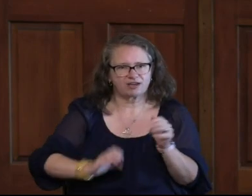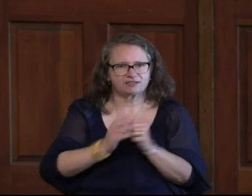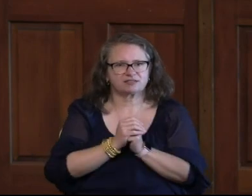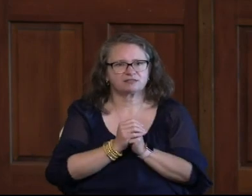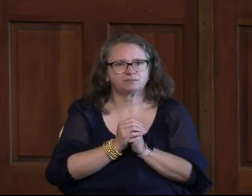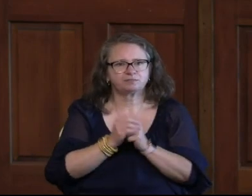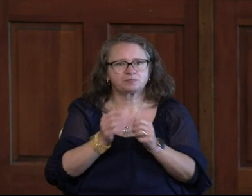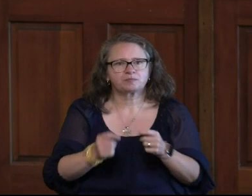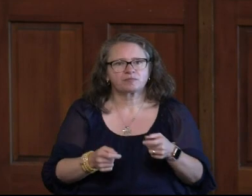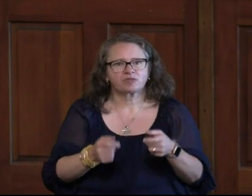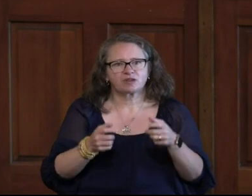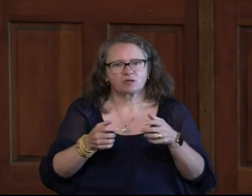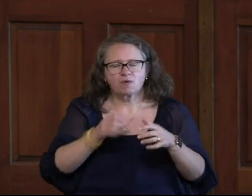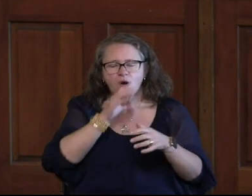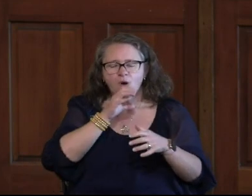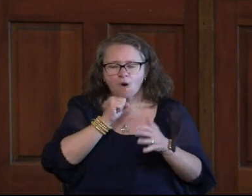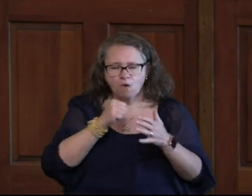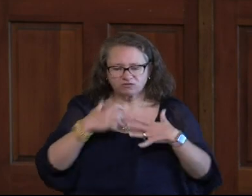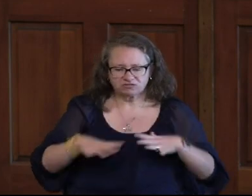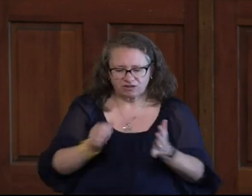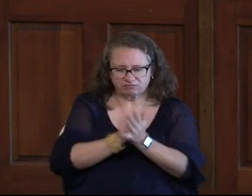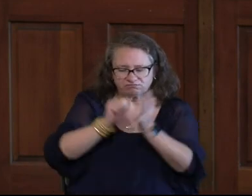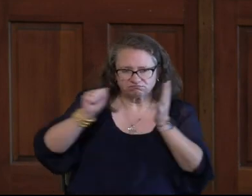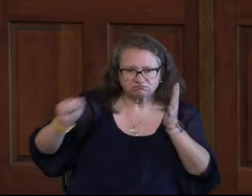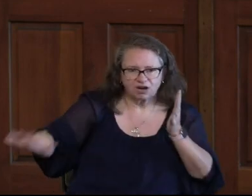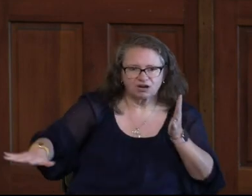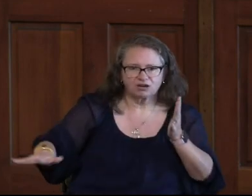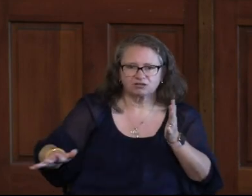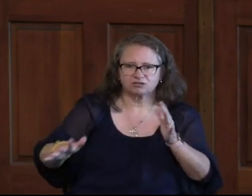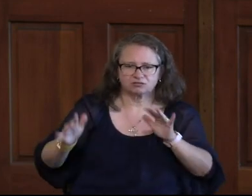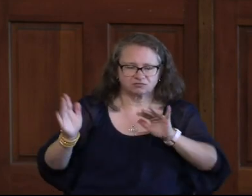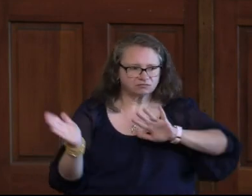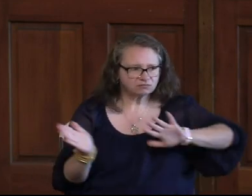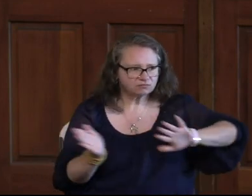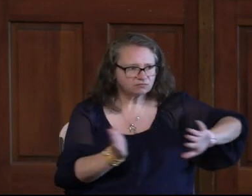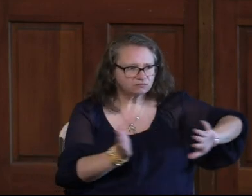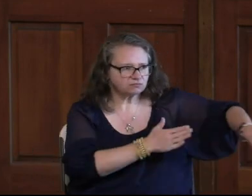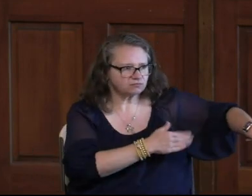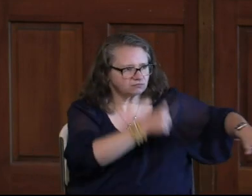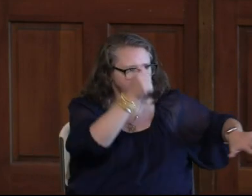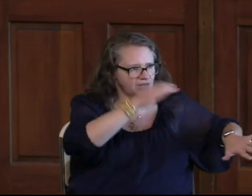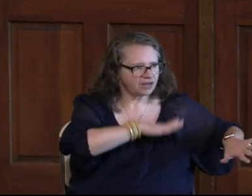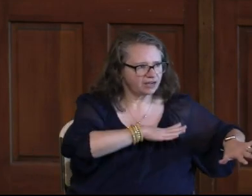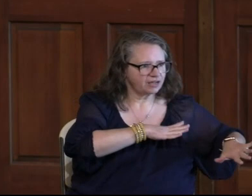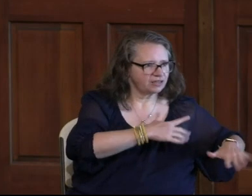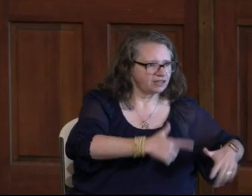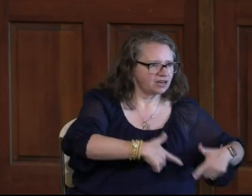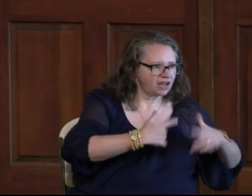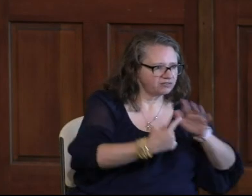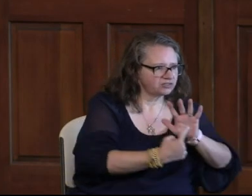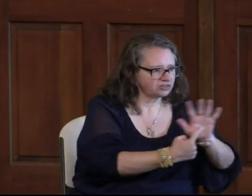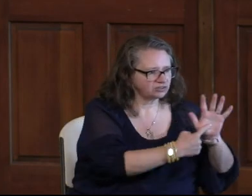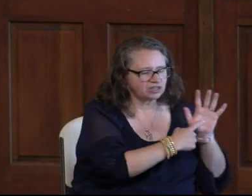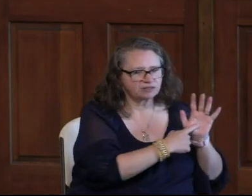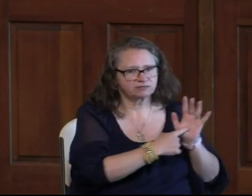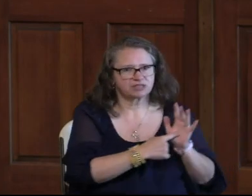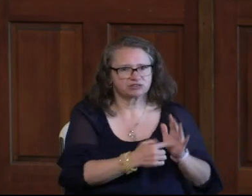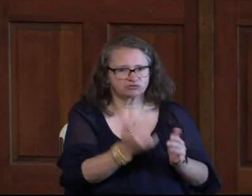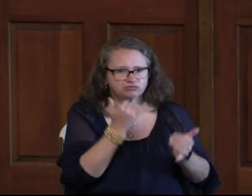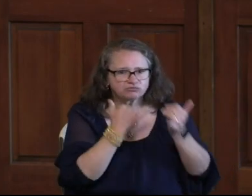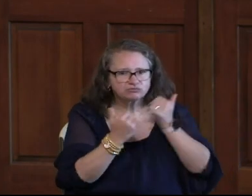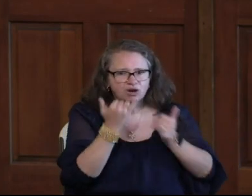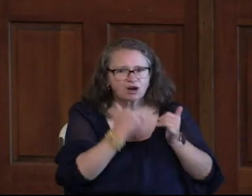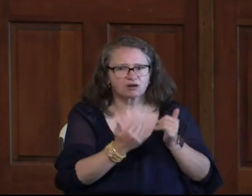Amen. put off your old self which belongs to your former manner of life and is corrupt